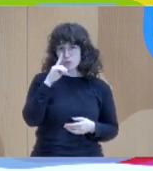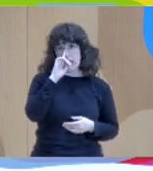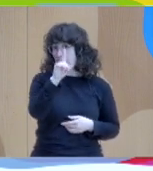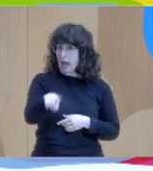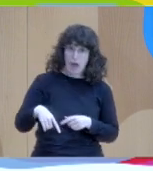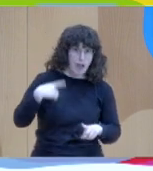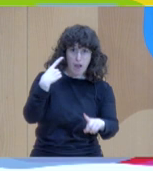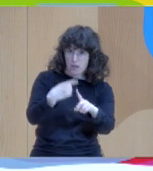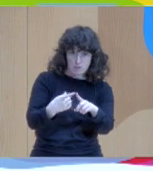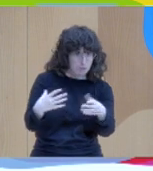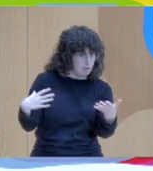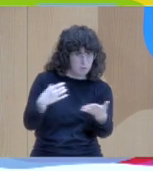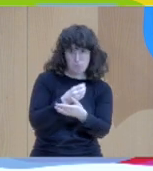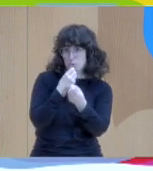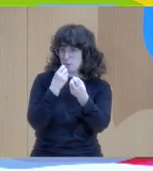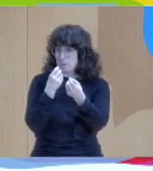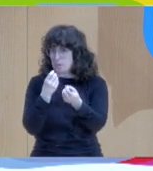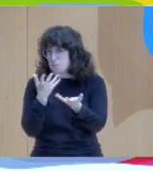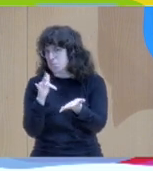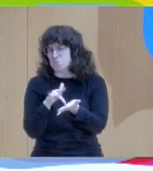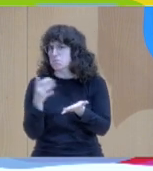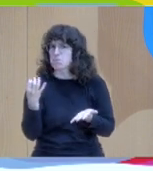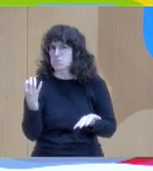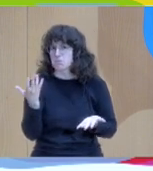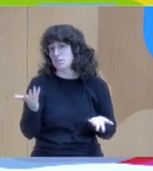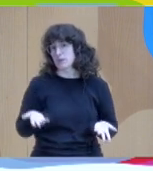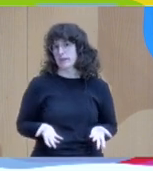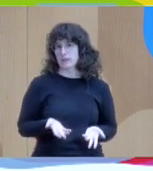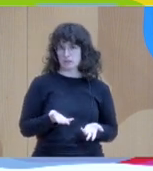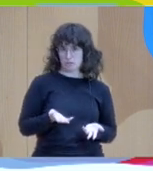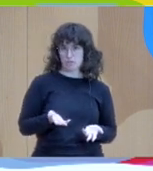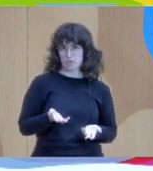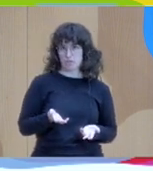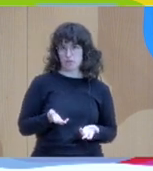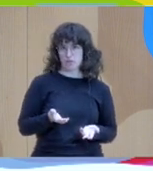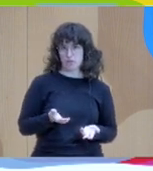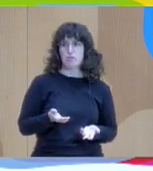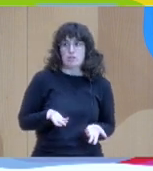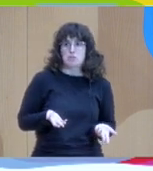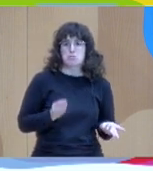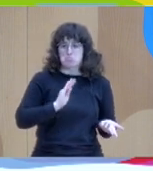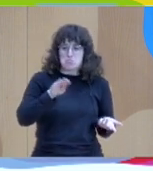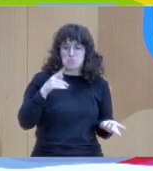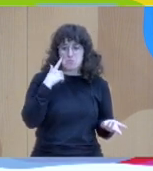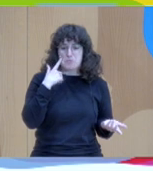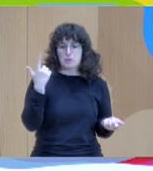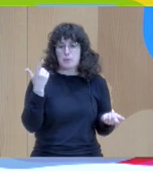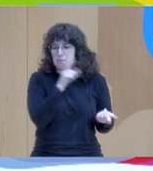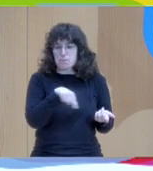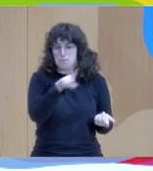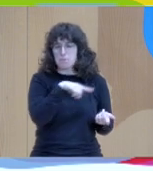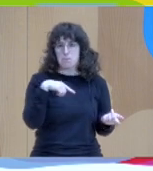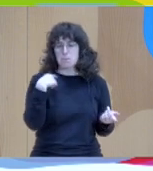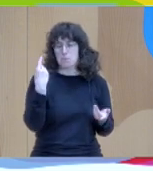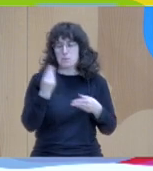and then what did you do? What did others do to help you? And then what were you worried about and